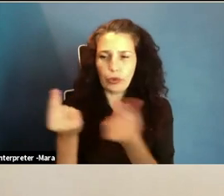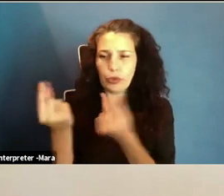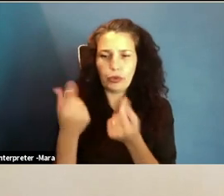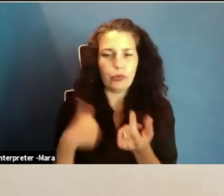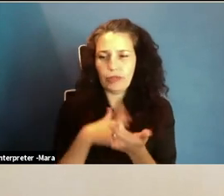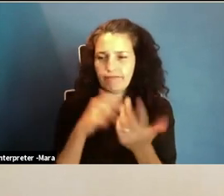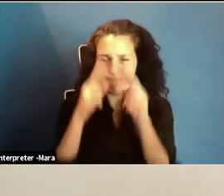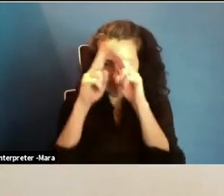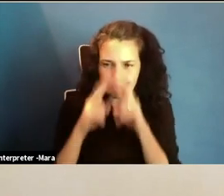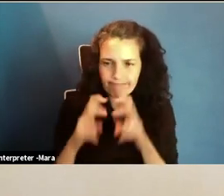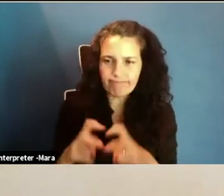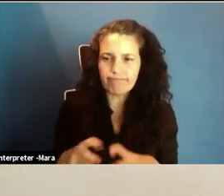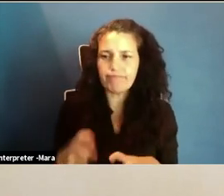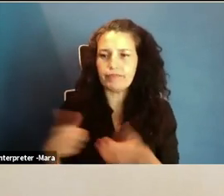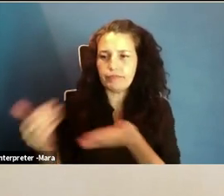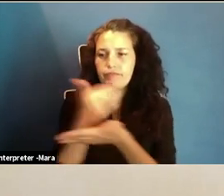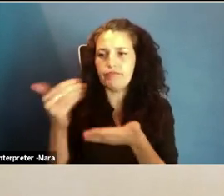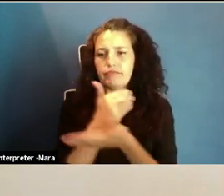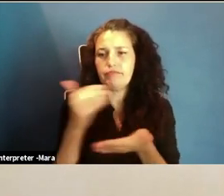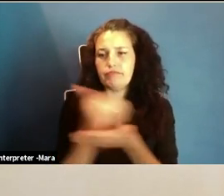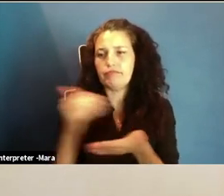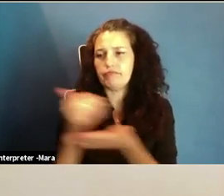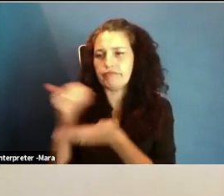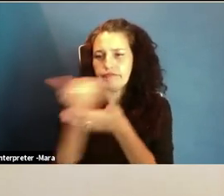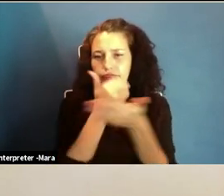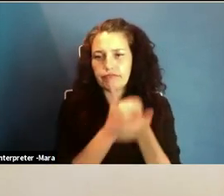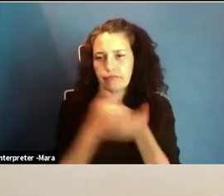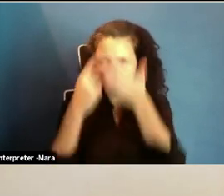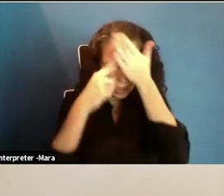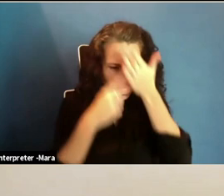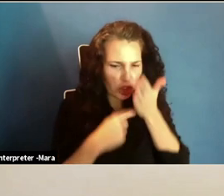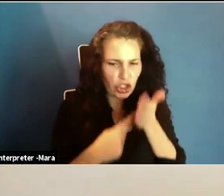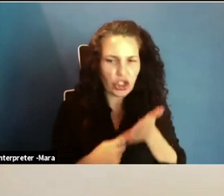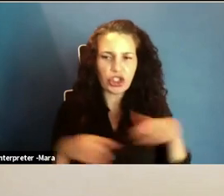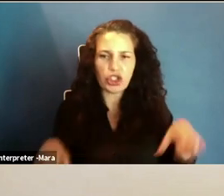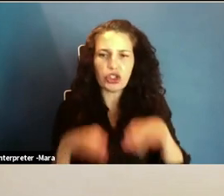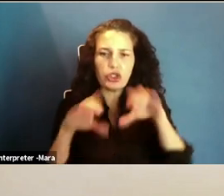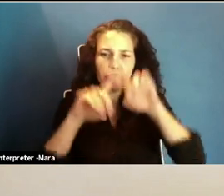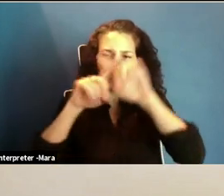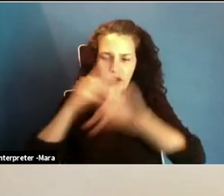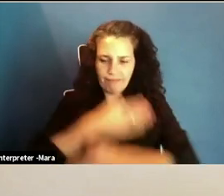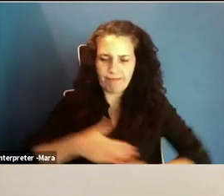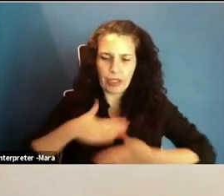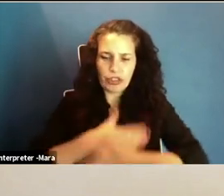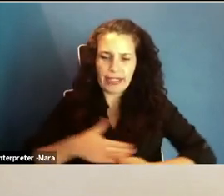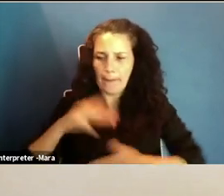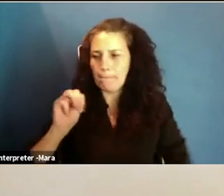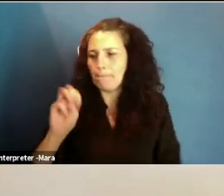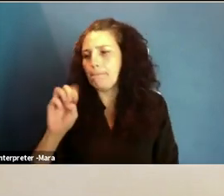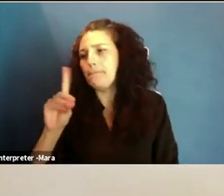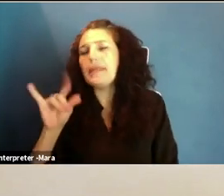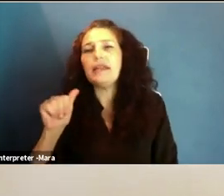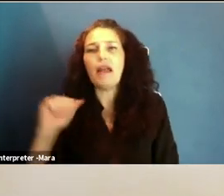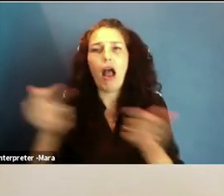wanted to do, which is we do very extensive research on entertainment media. We get